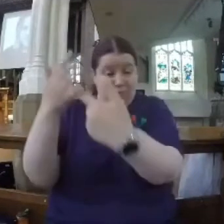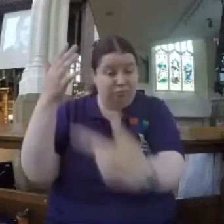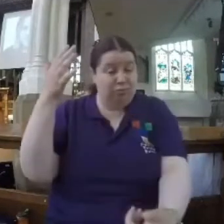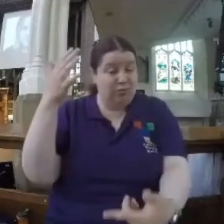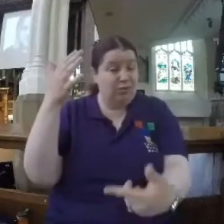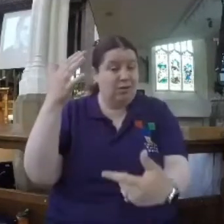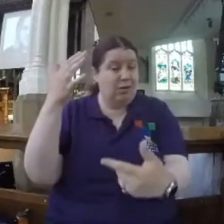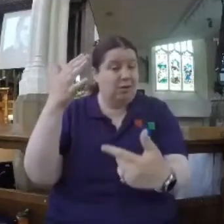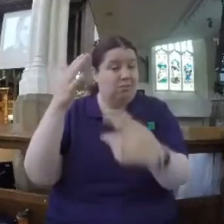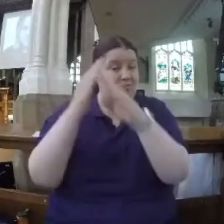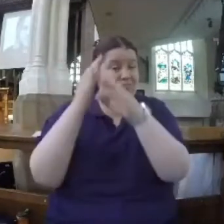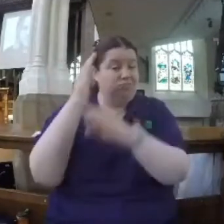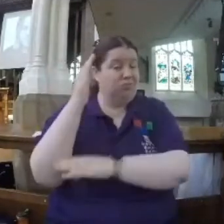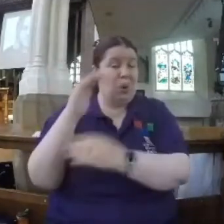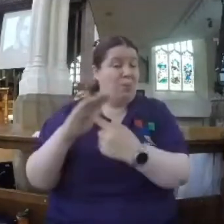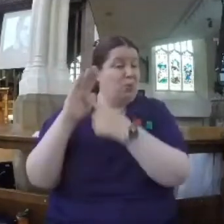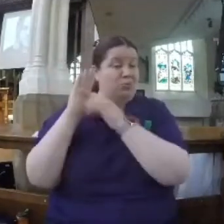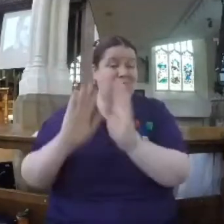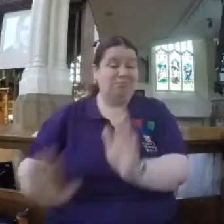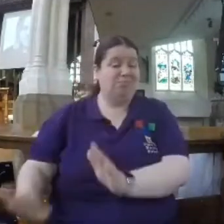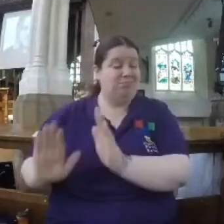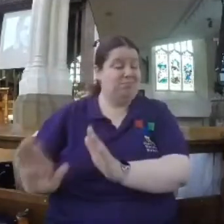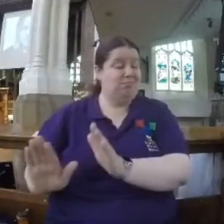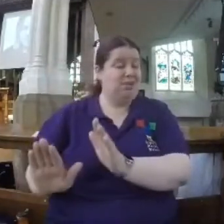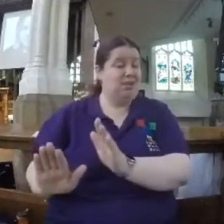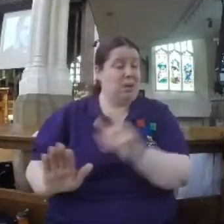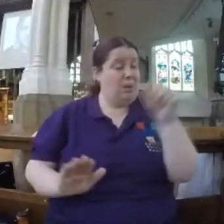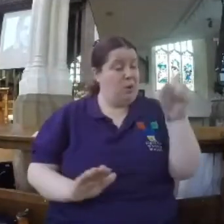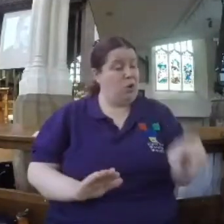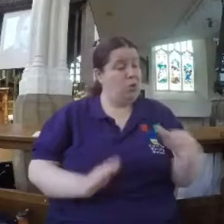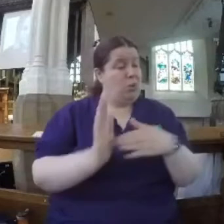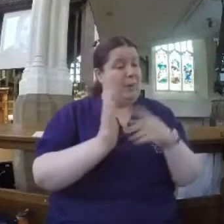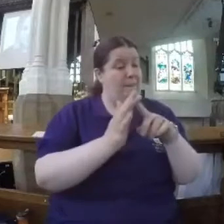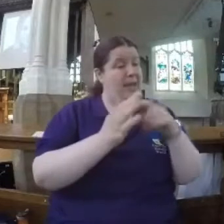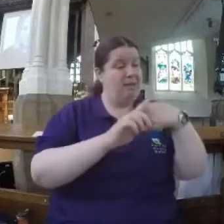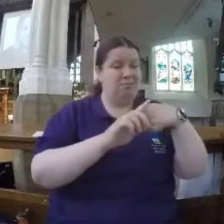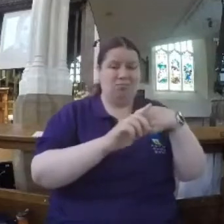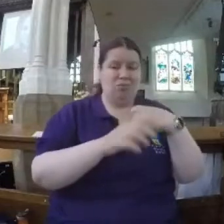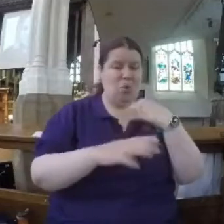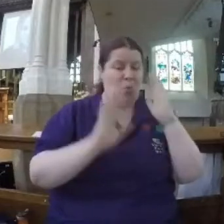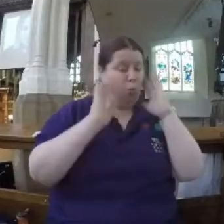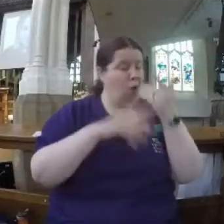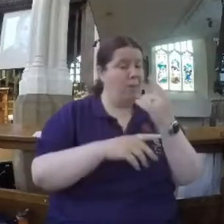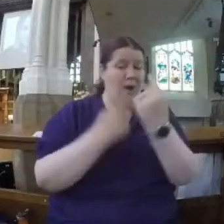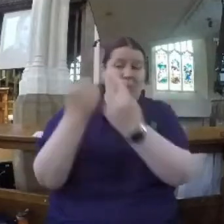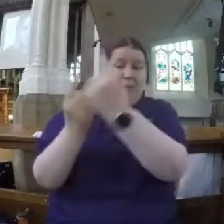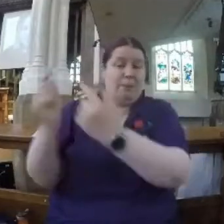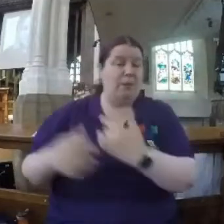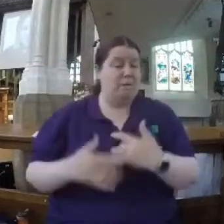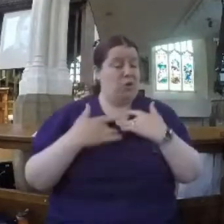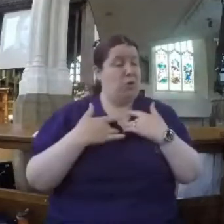about themselves in the same way or what others say in that kind of sense. So if that